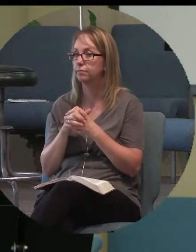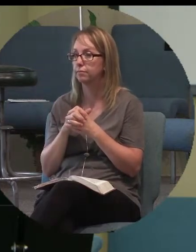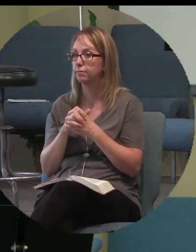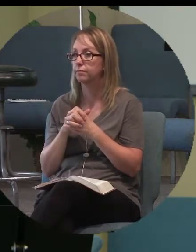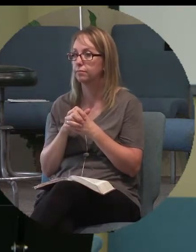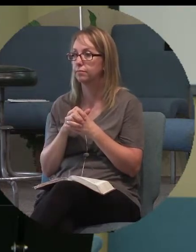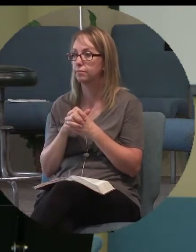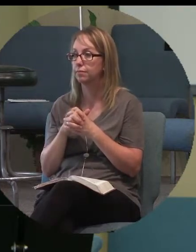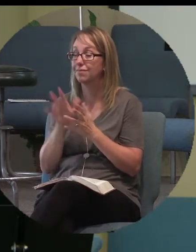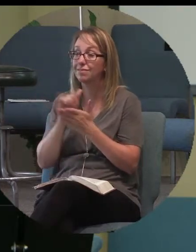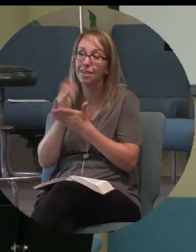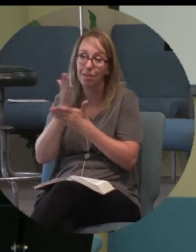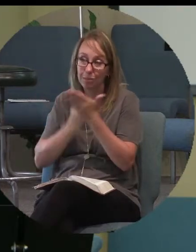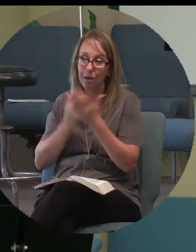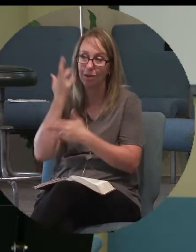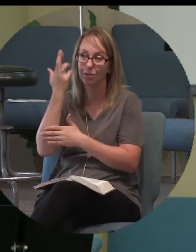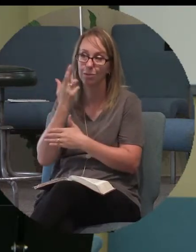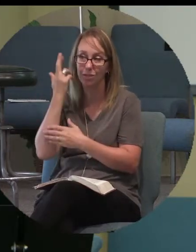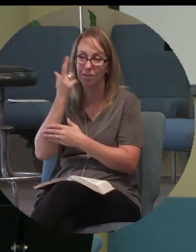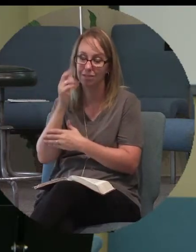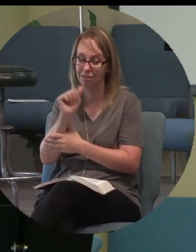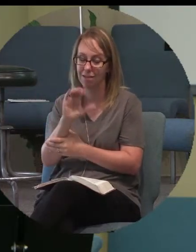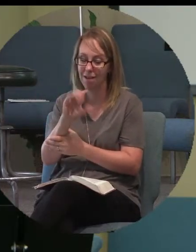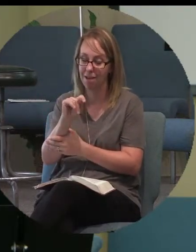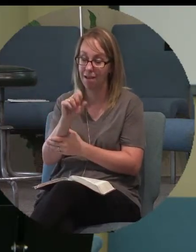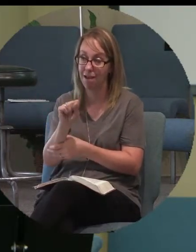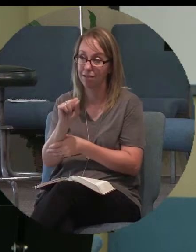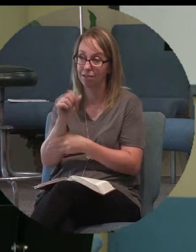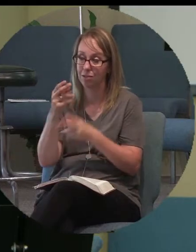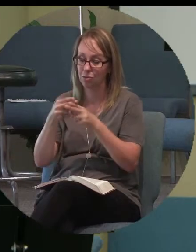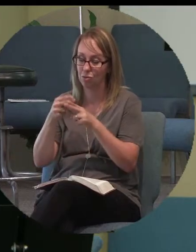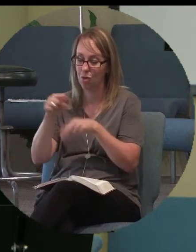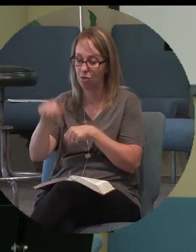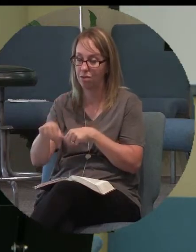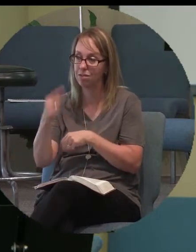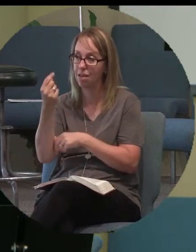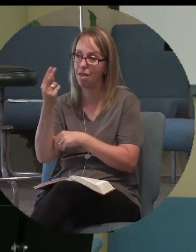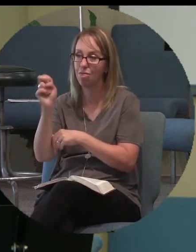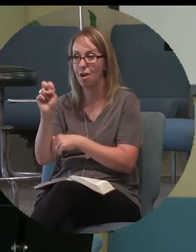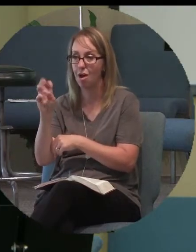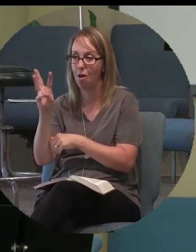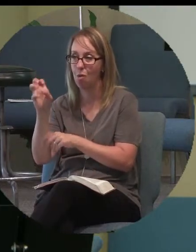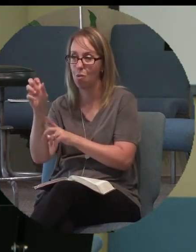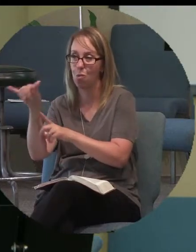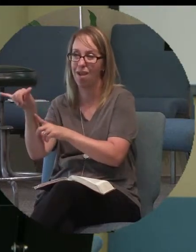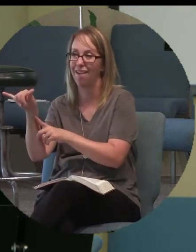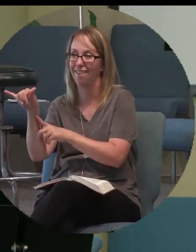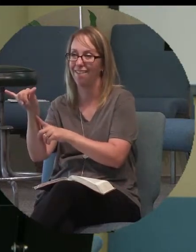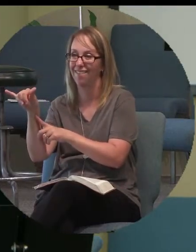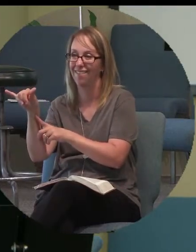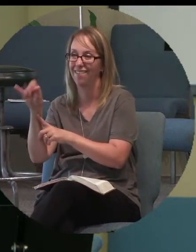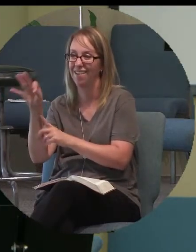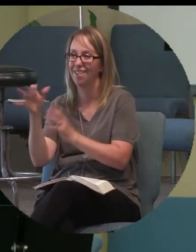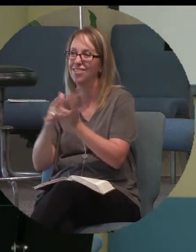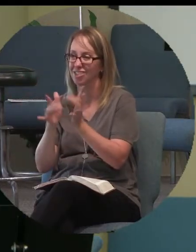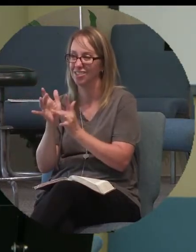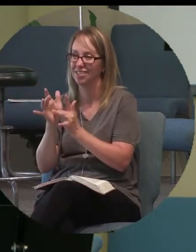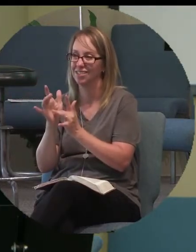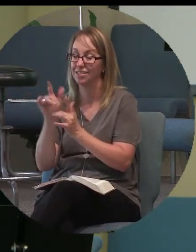That's part of the reason in Acts they call this the way, the way of Jesus because the Father